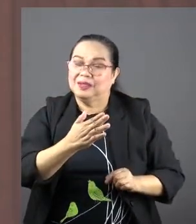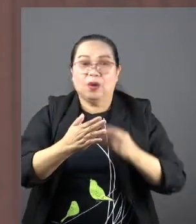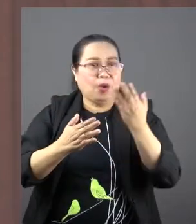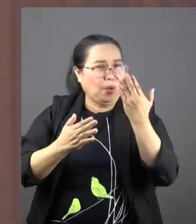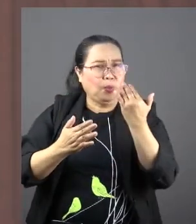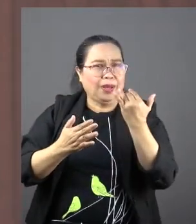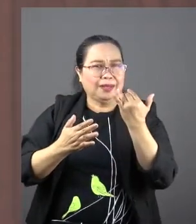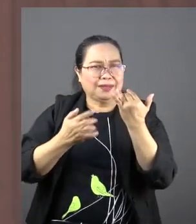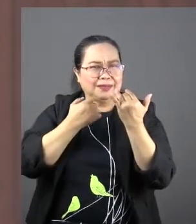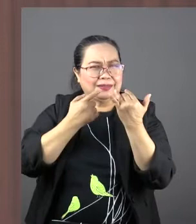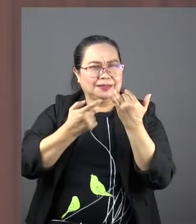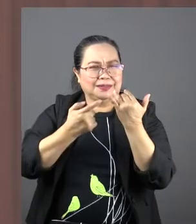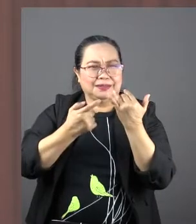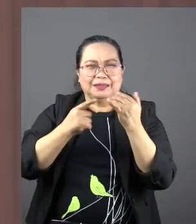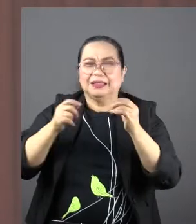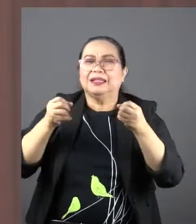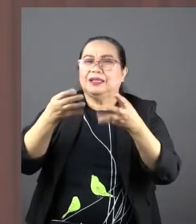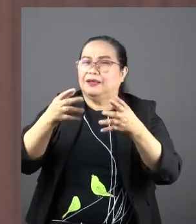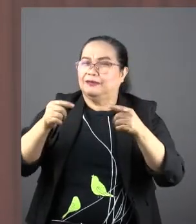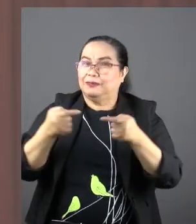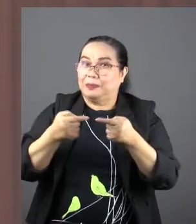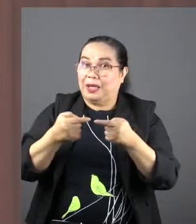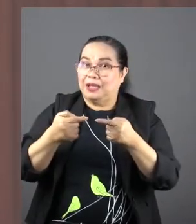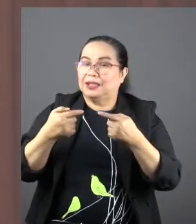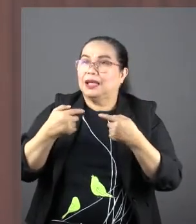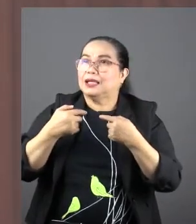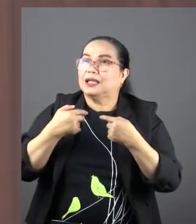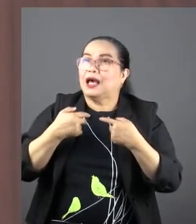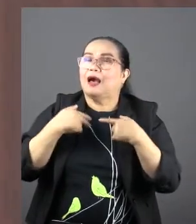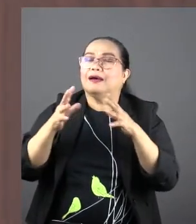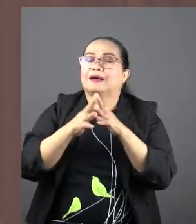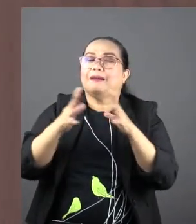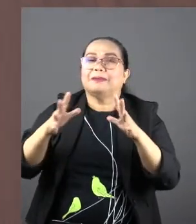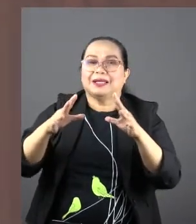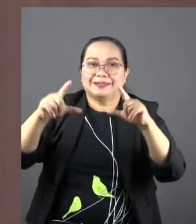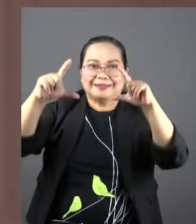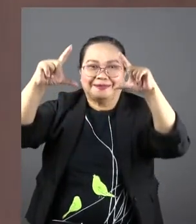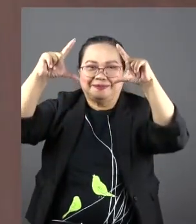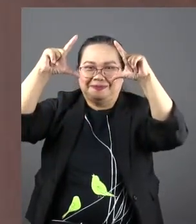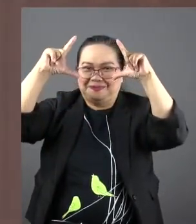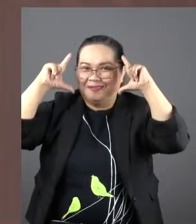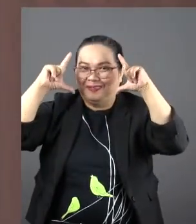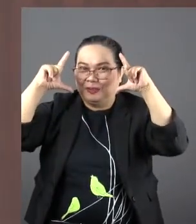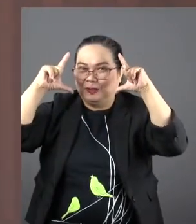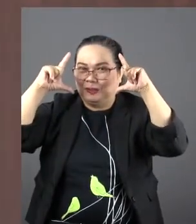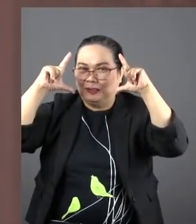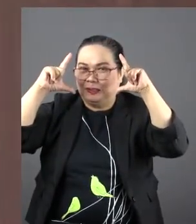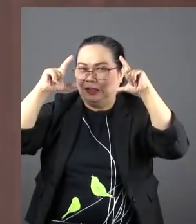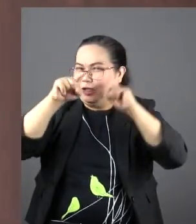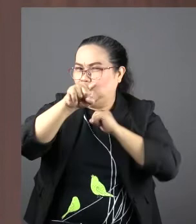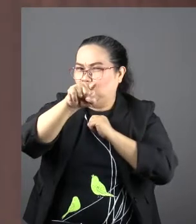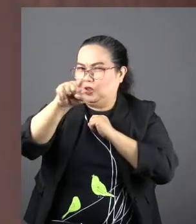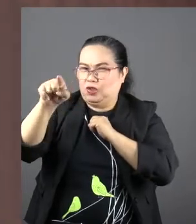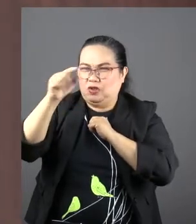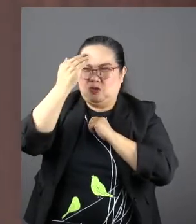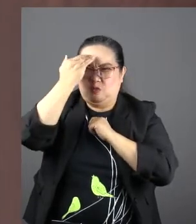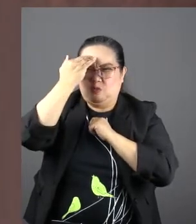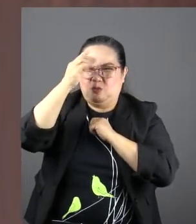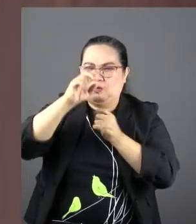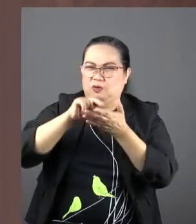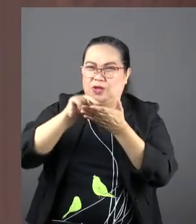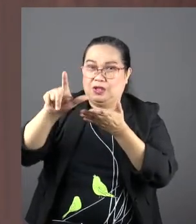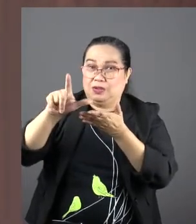that this will give her pain? Because there would be an immediate scandal. Friends, you must understand, that's why she asked the natural